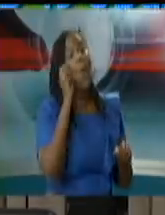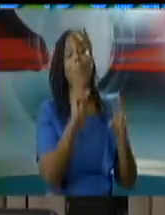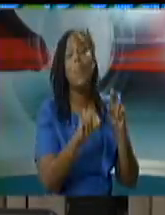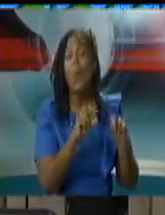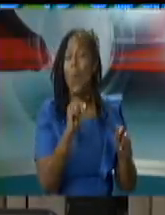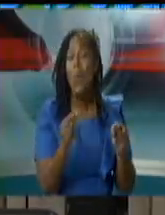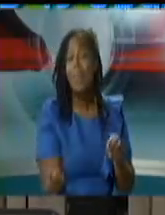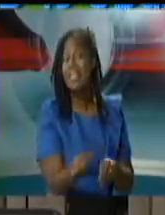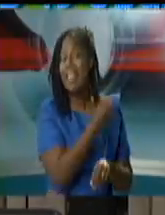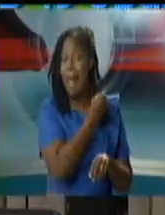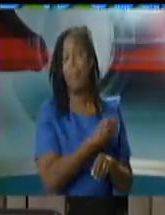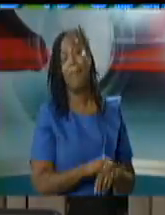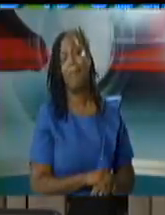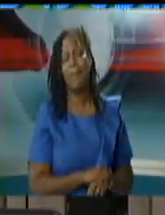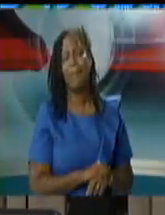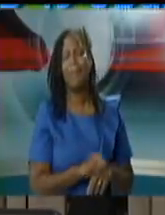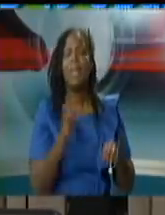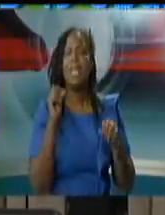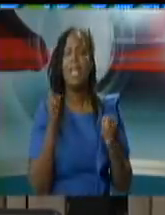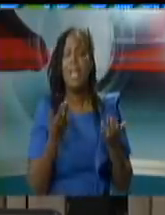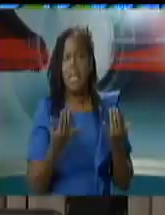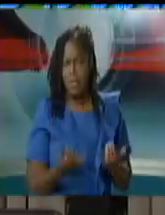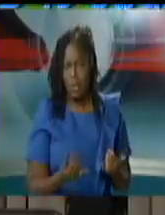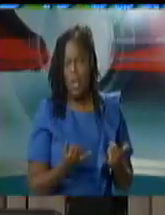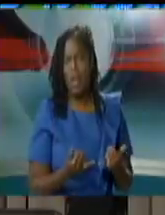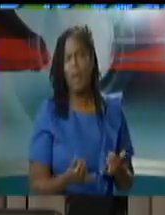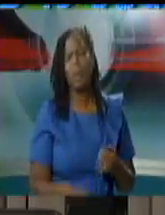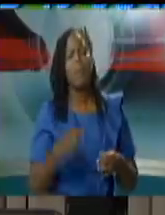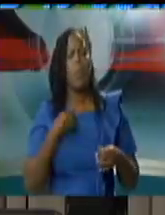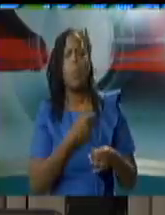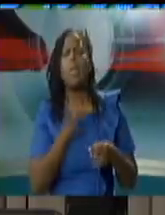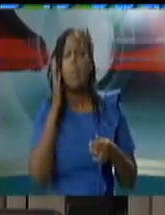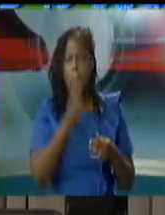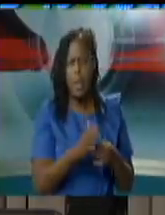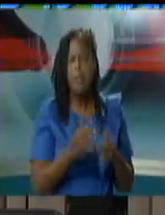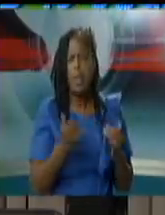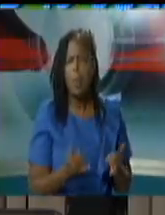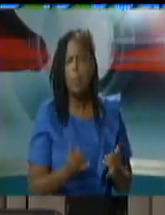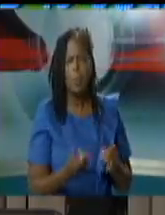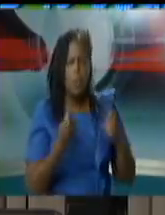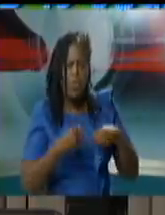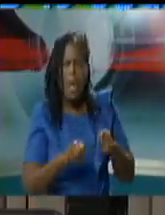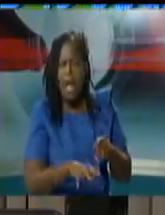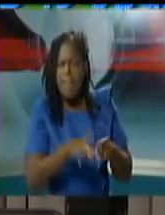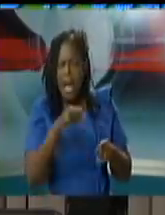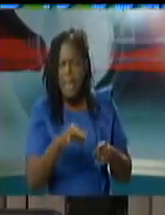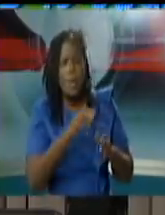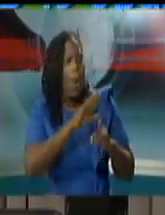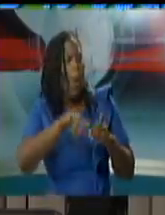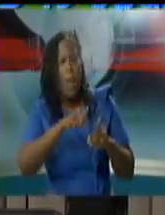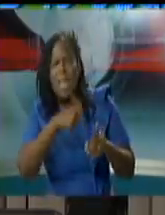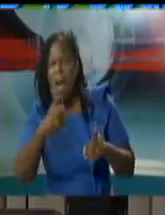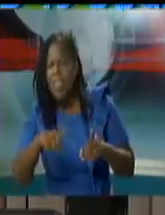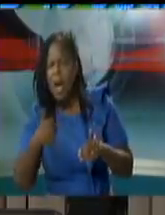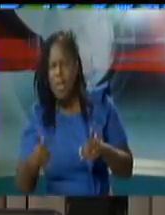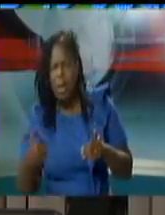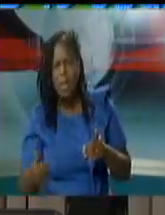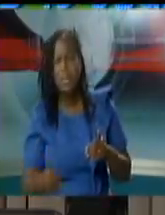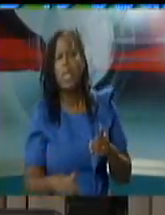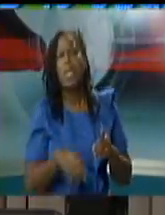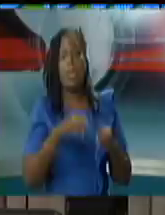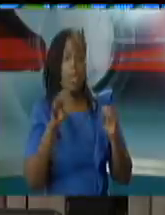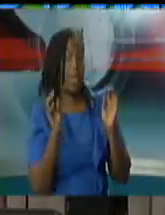and as per protocol you will contact trace all your primary contacts secondary contacts and all